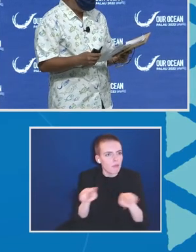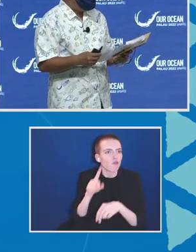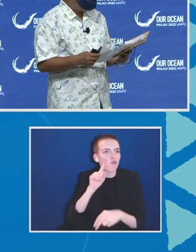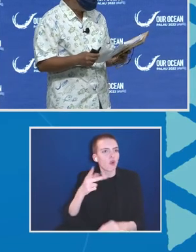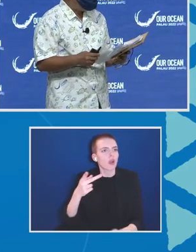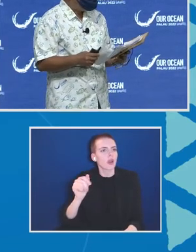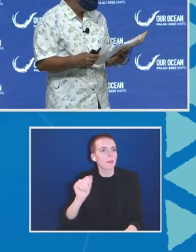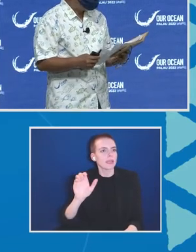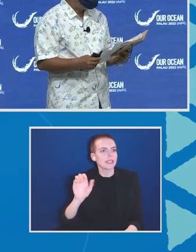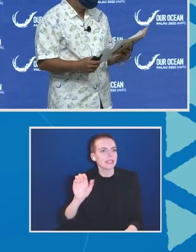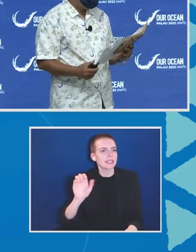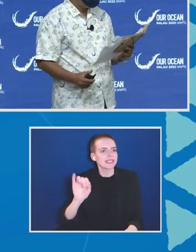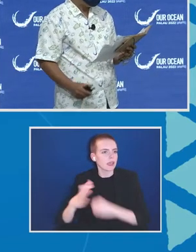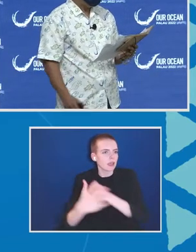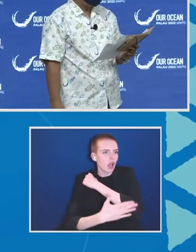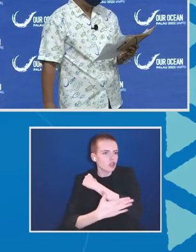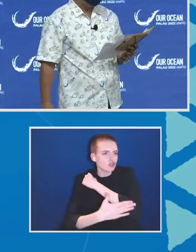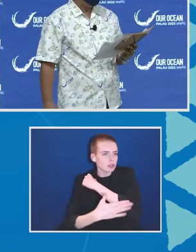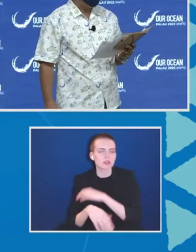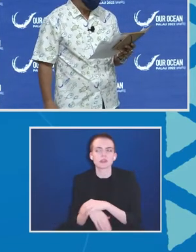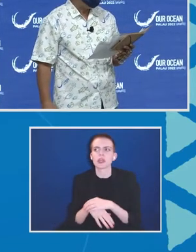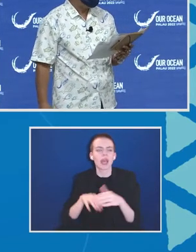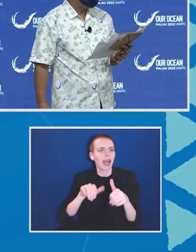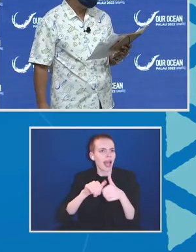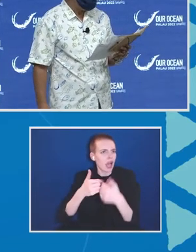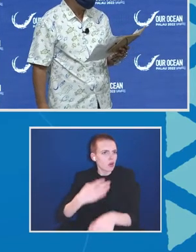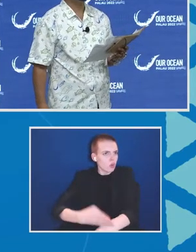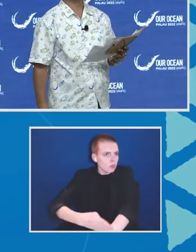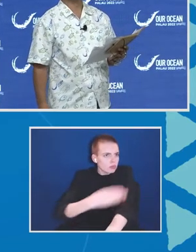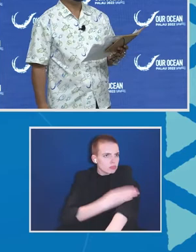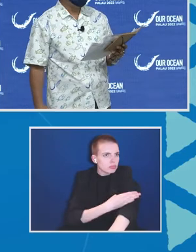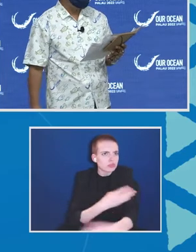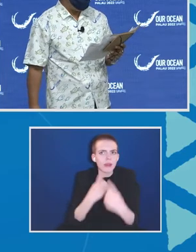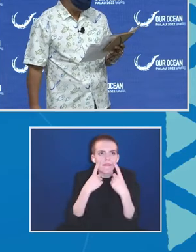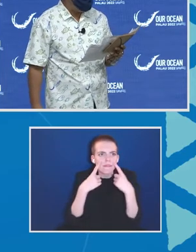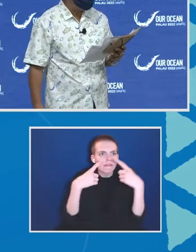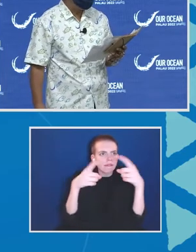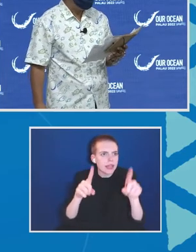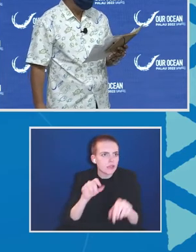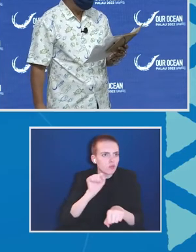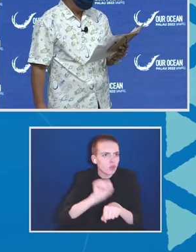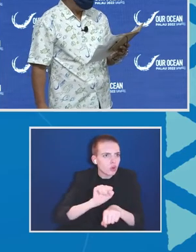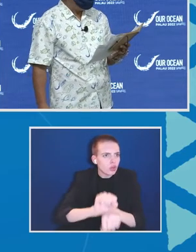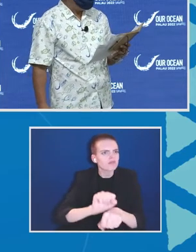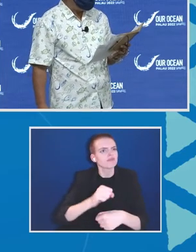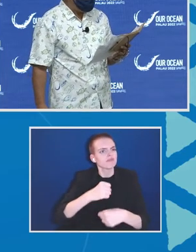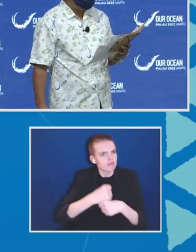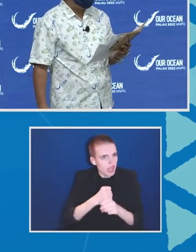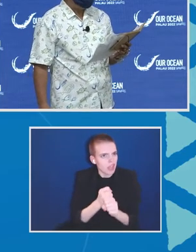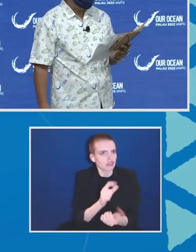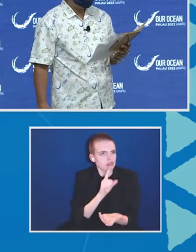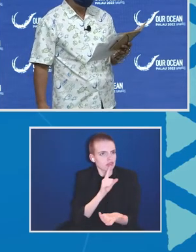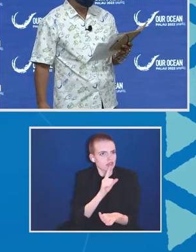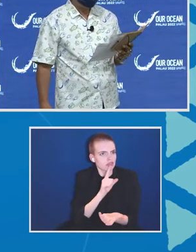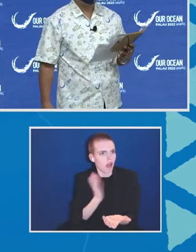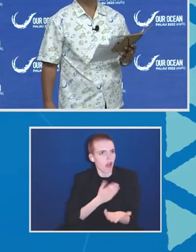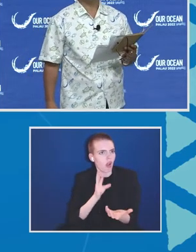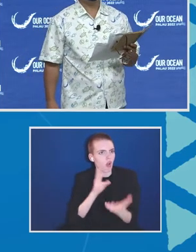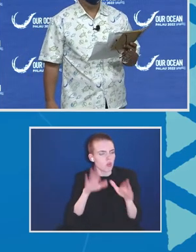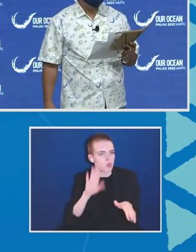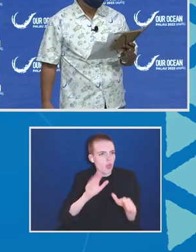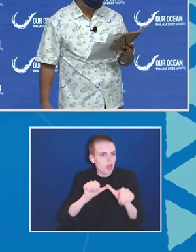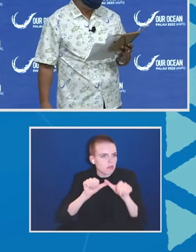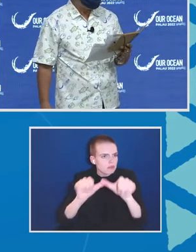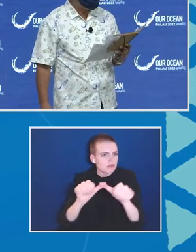How can we improve the effectiveness of our efforts to ensure that our ocean will be safe, just, and